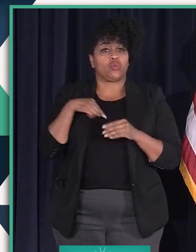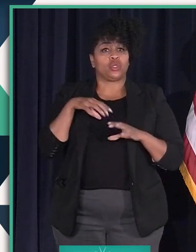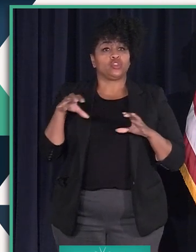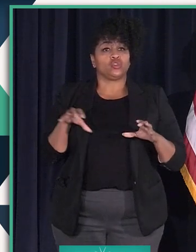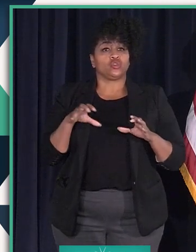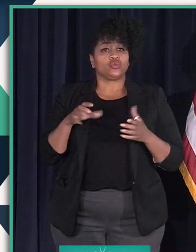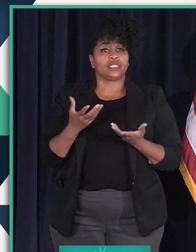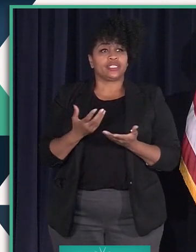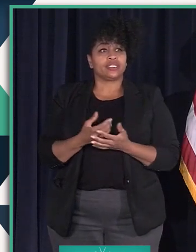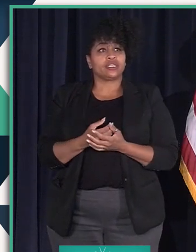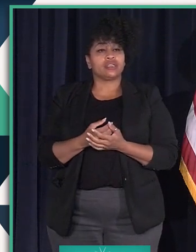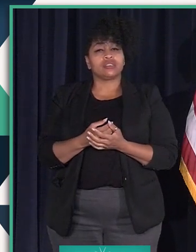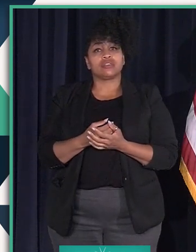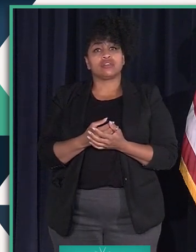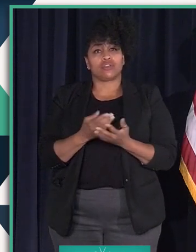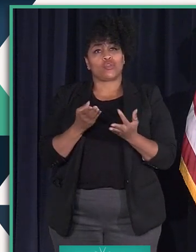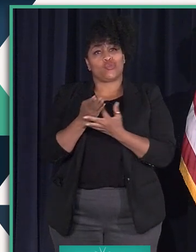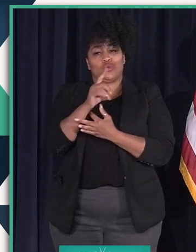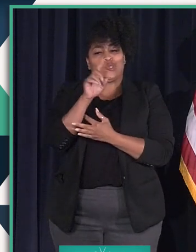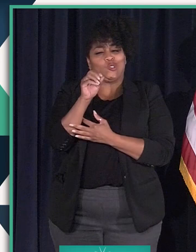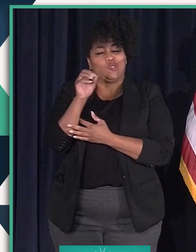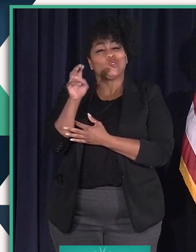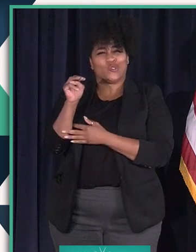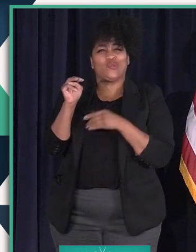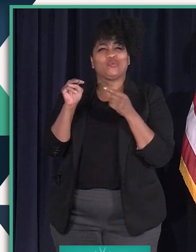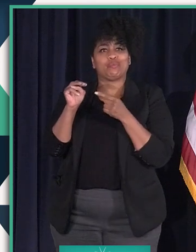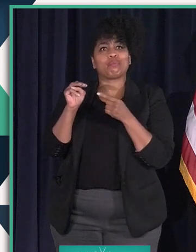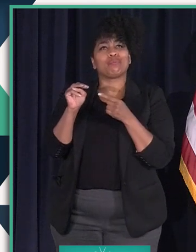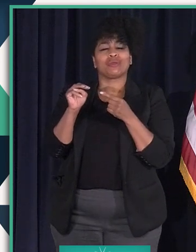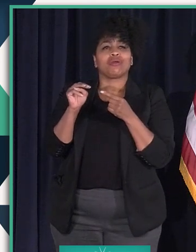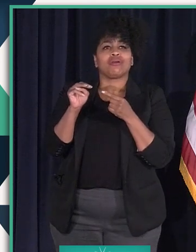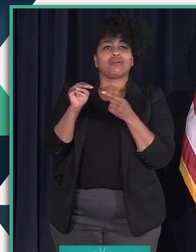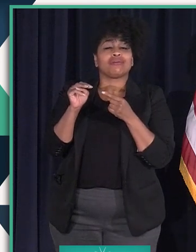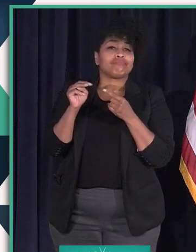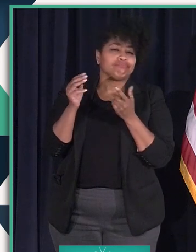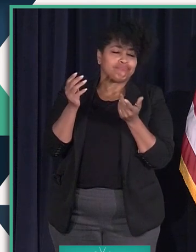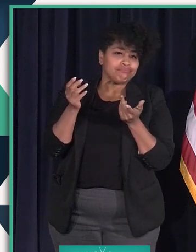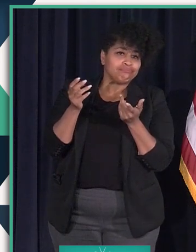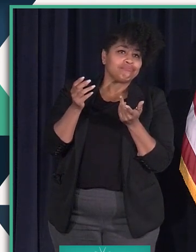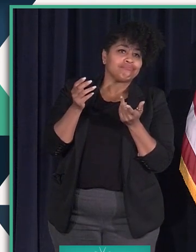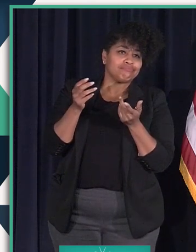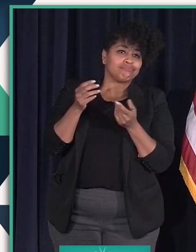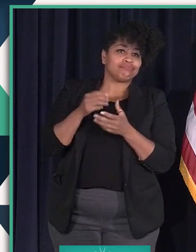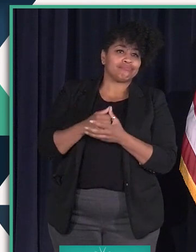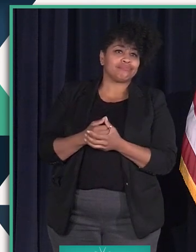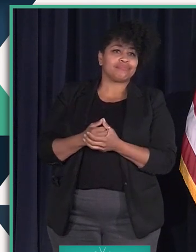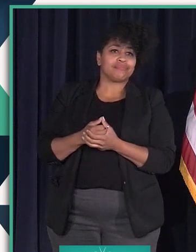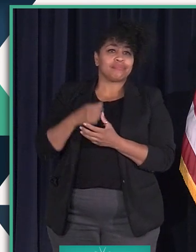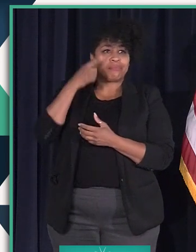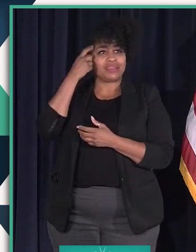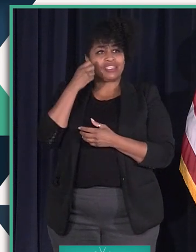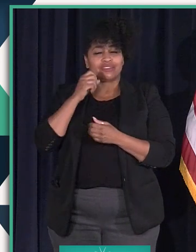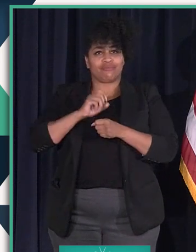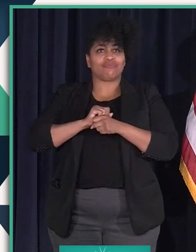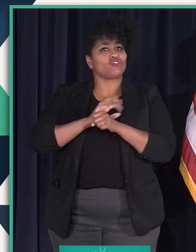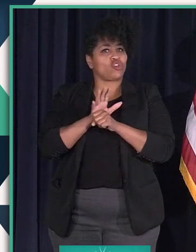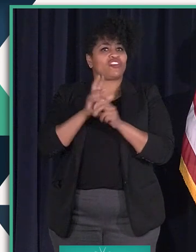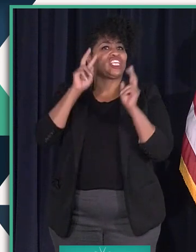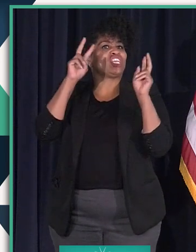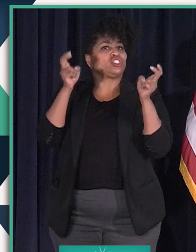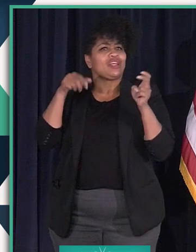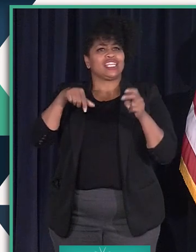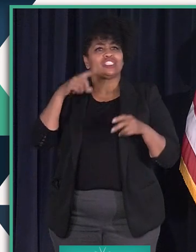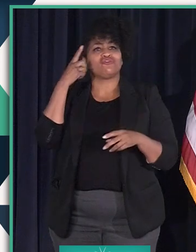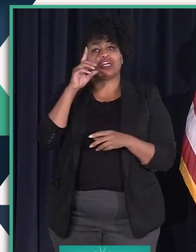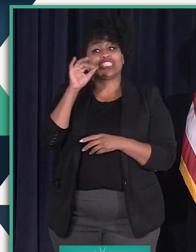by Zoom because of the COVID issues. This is